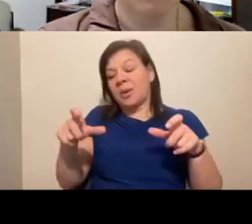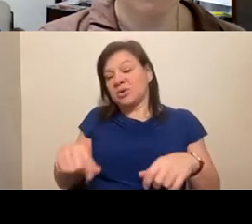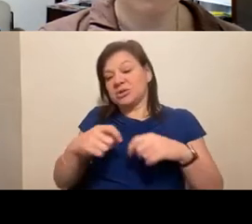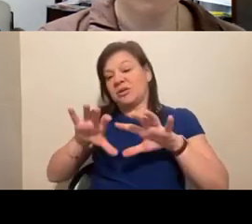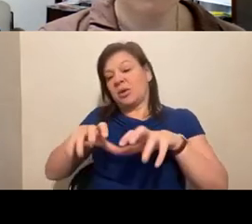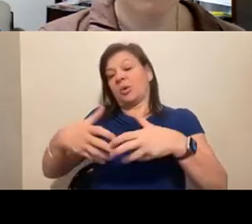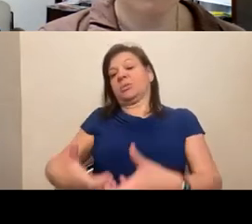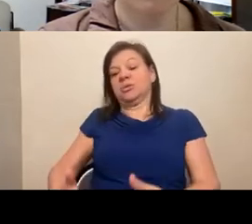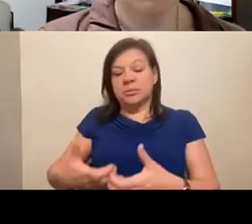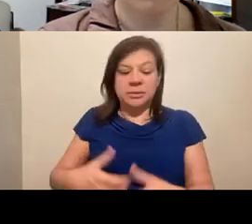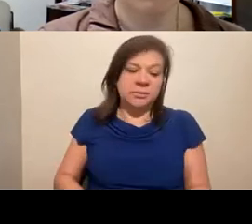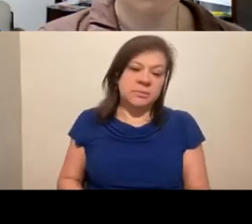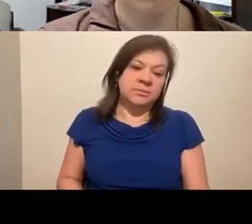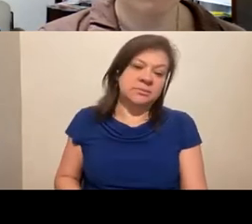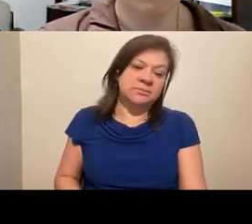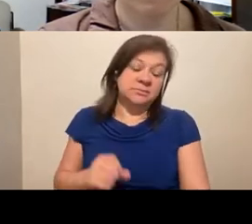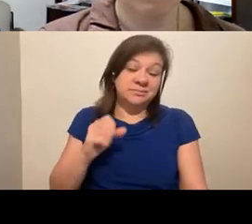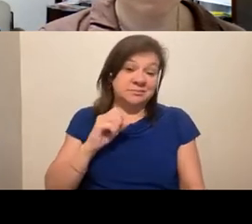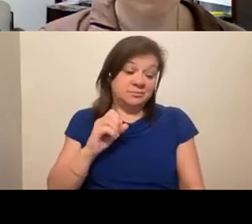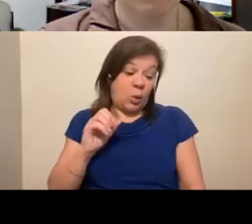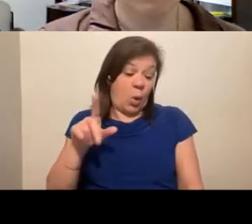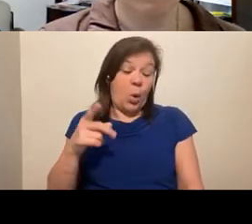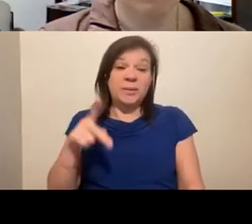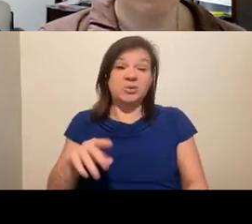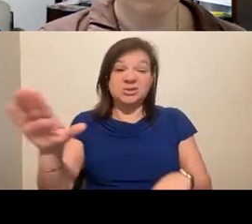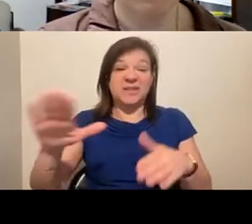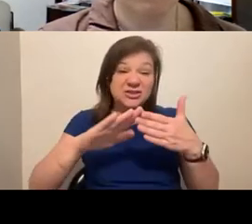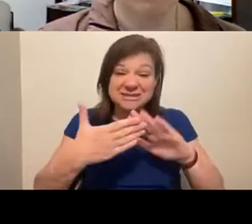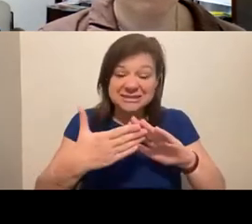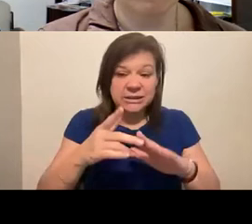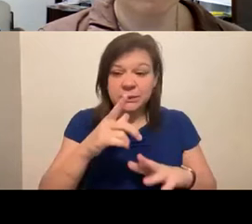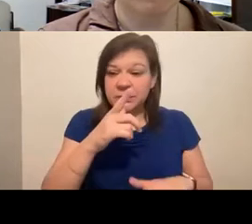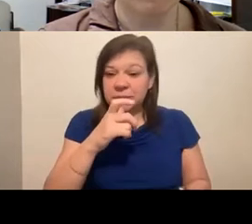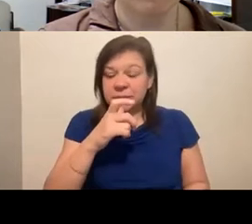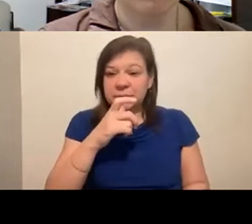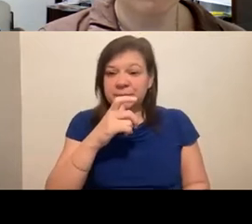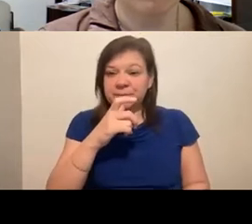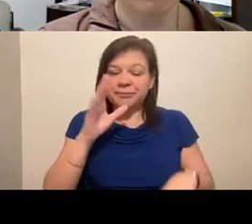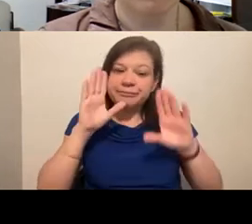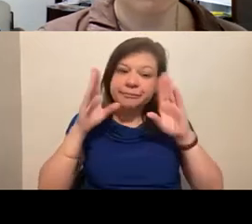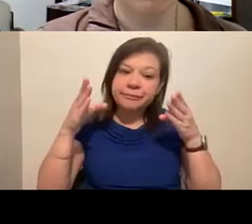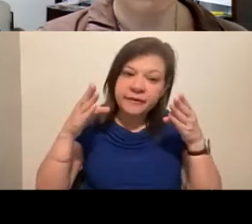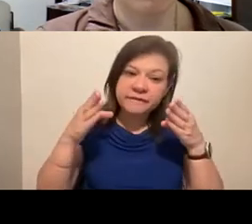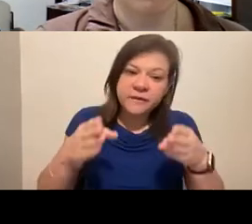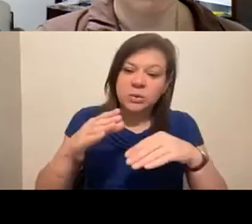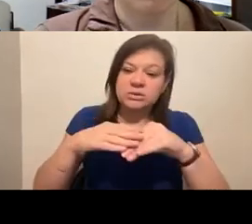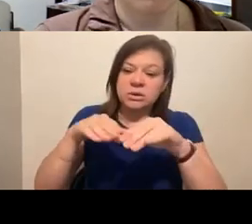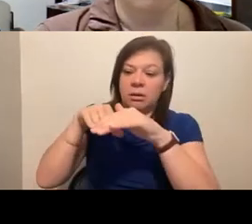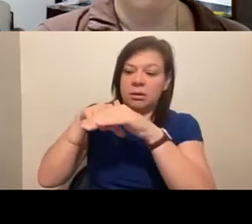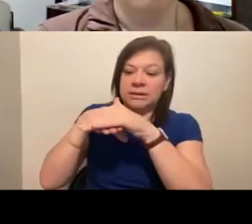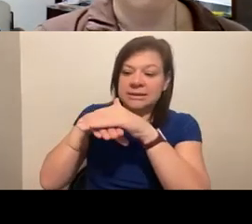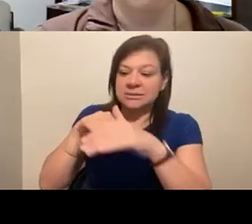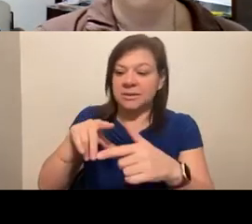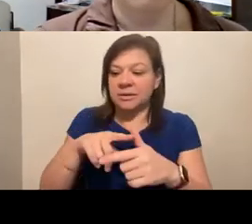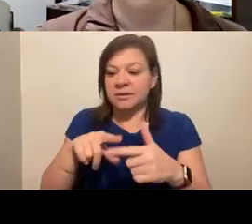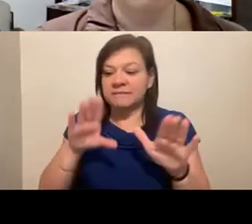organization, or even in their, in their, in their town, who are focusing on accessibility, focusing